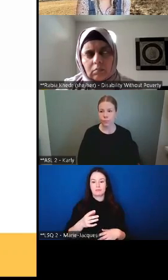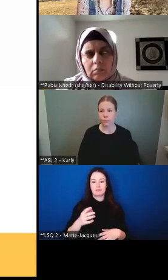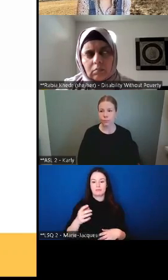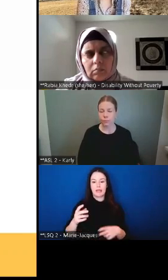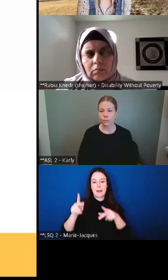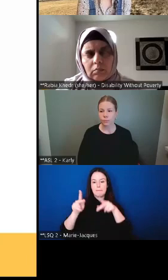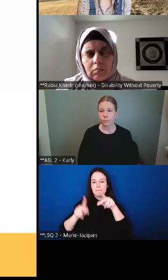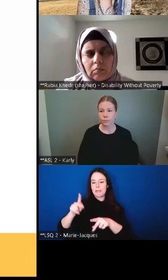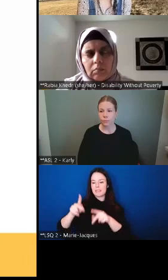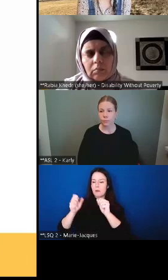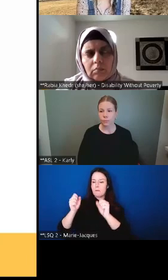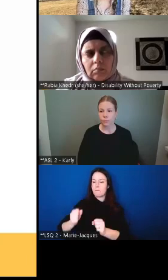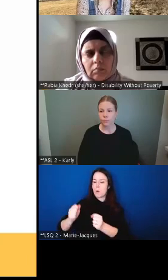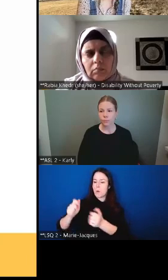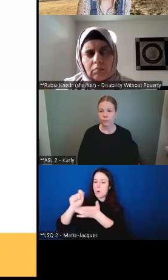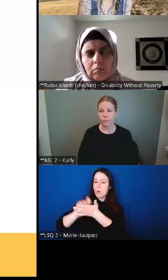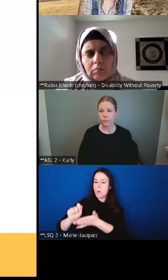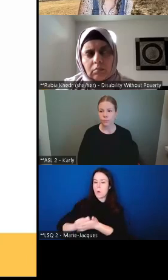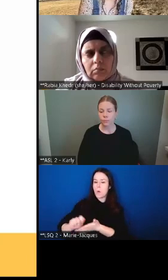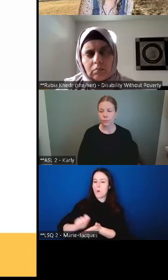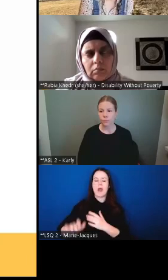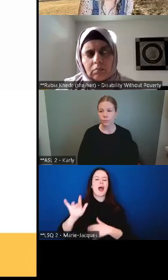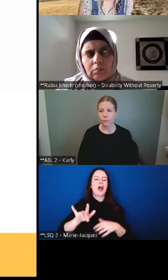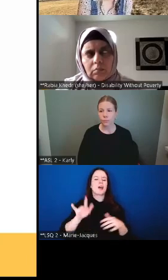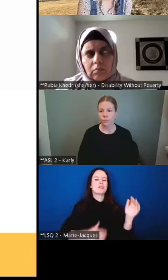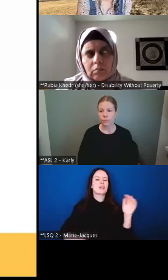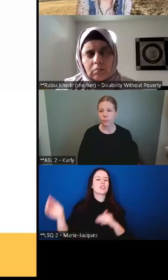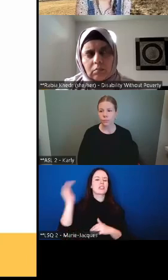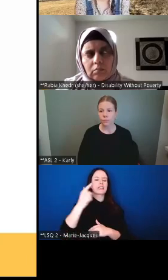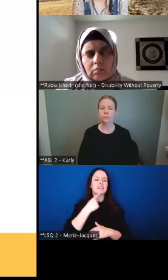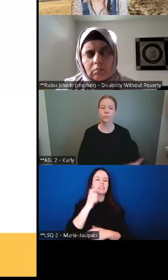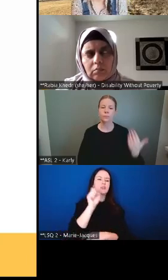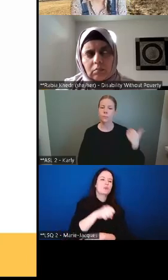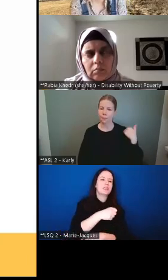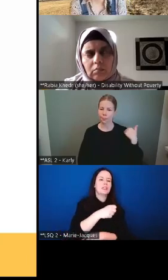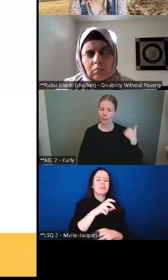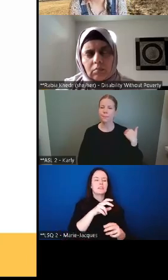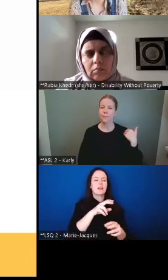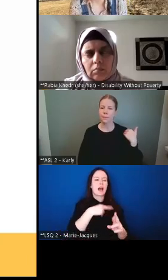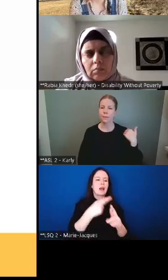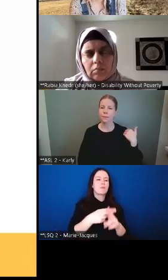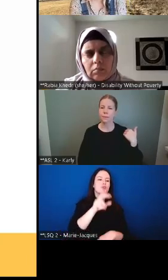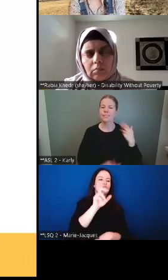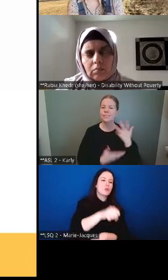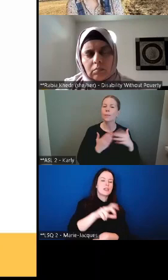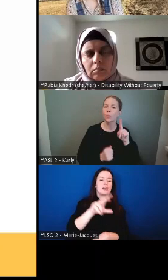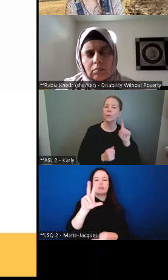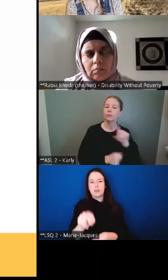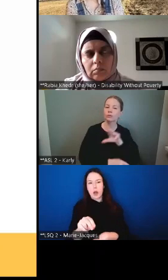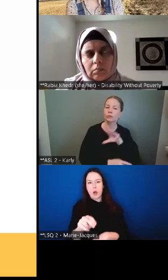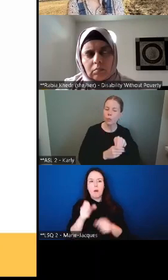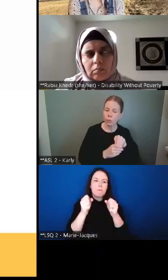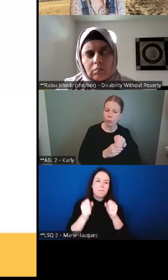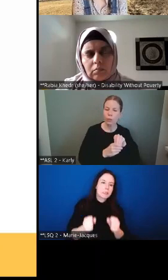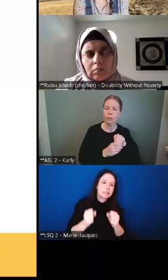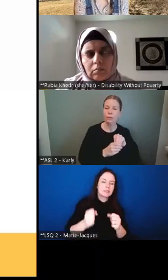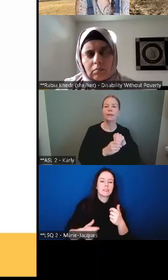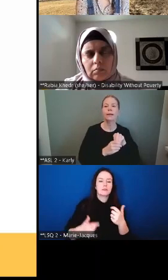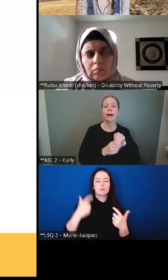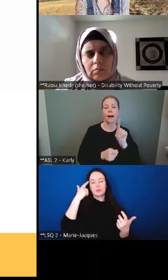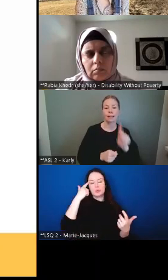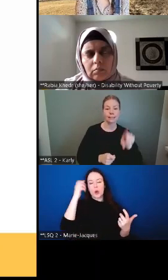no, maybes. Um, do you think it should be, um, do you it be, um, do you think be, do you think there's that and the other.